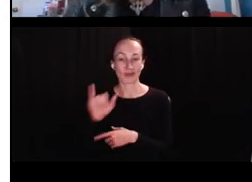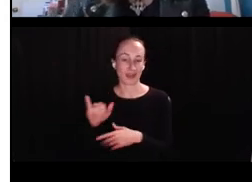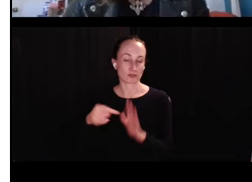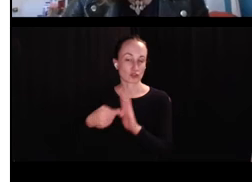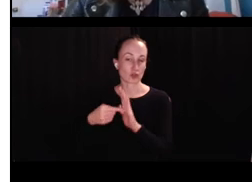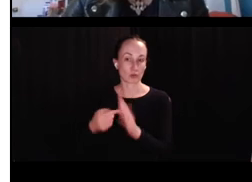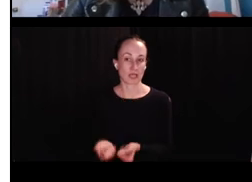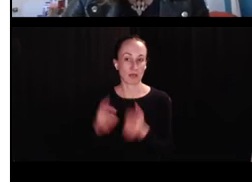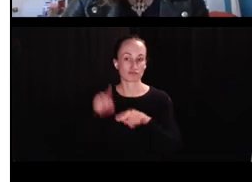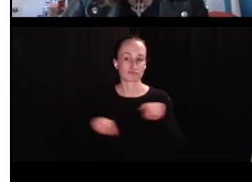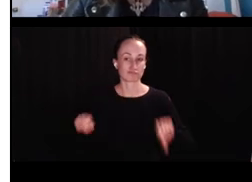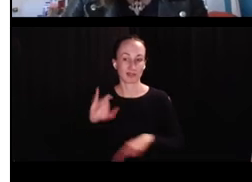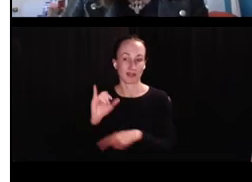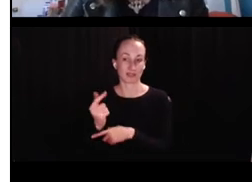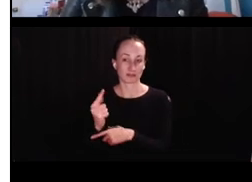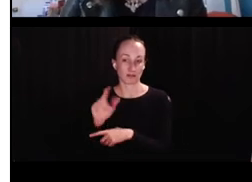Um,